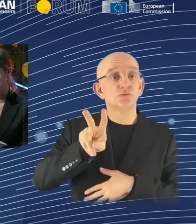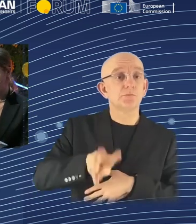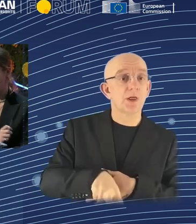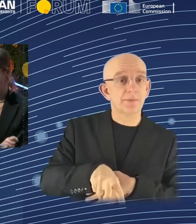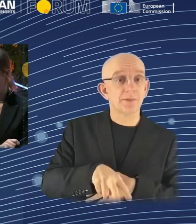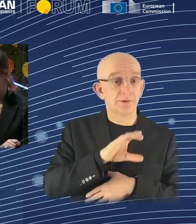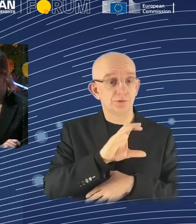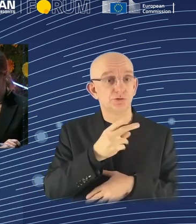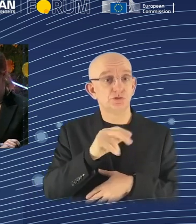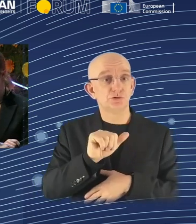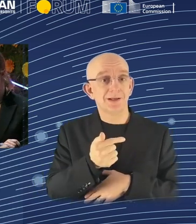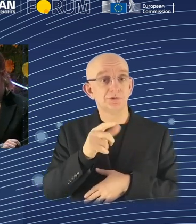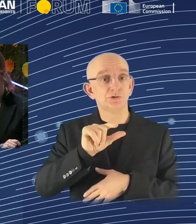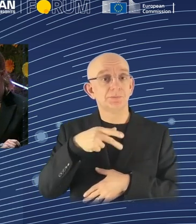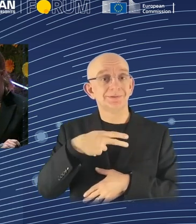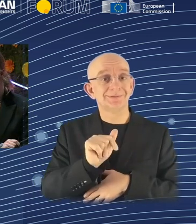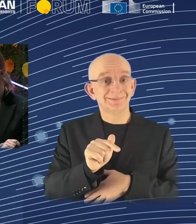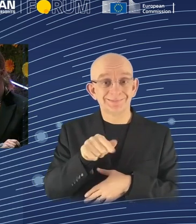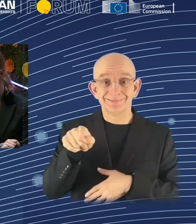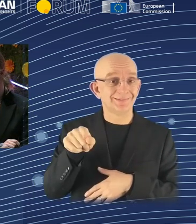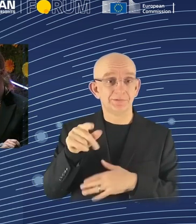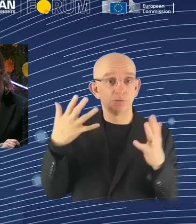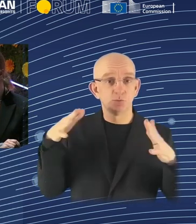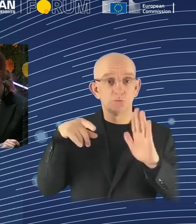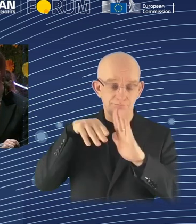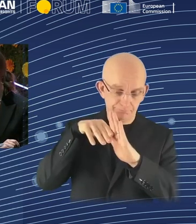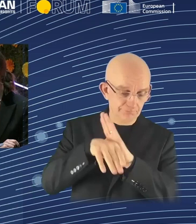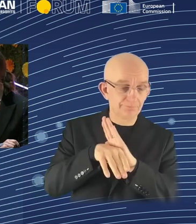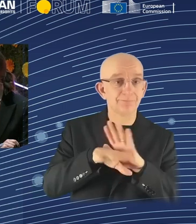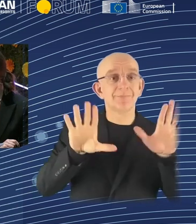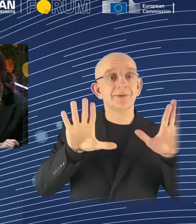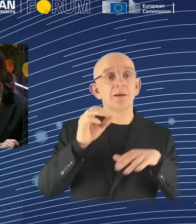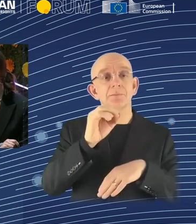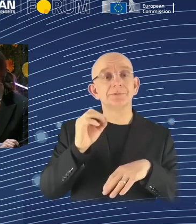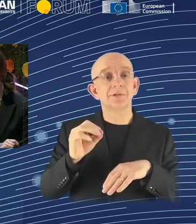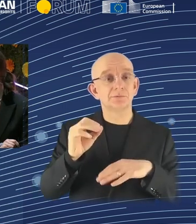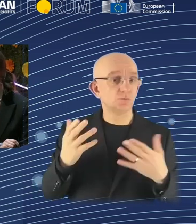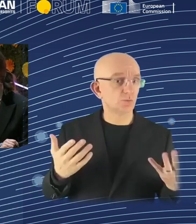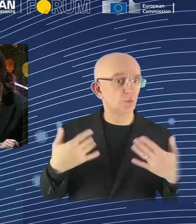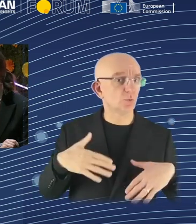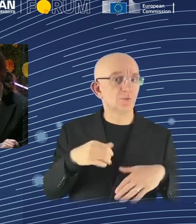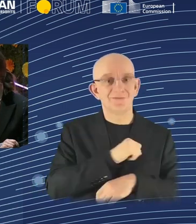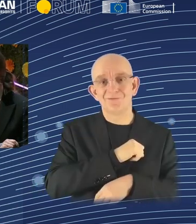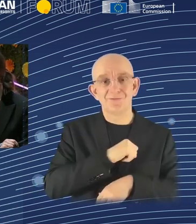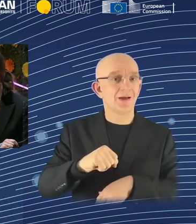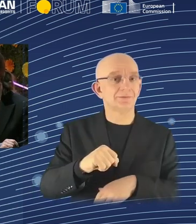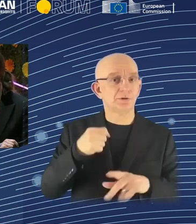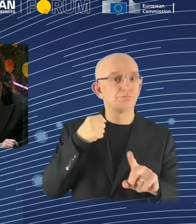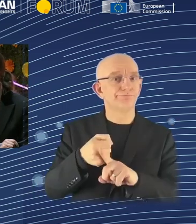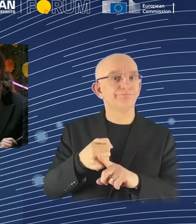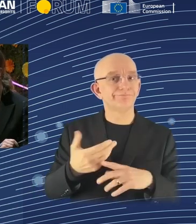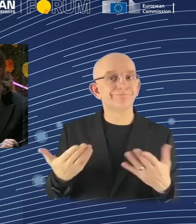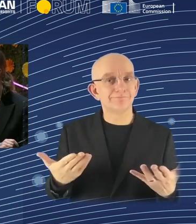So, that's an incredibly fast impact. And we